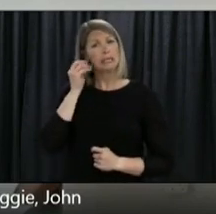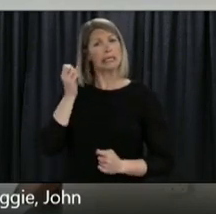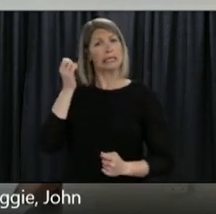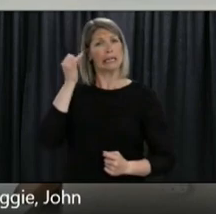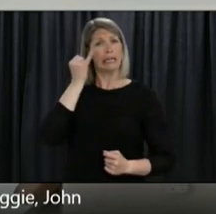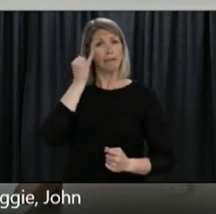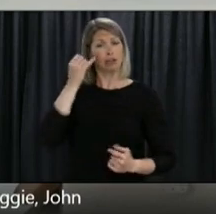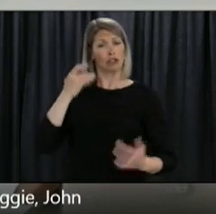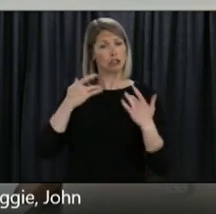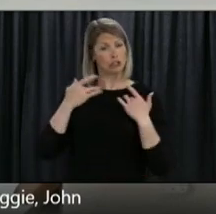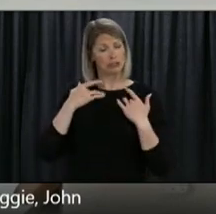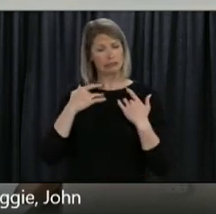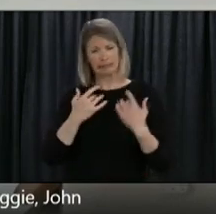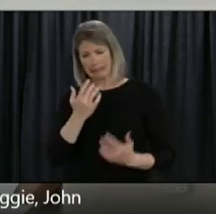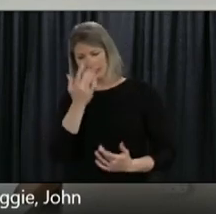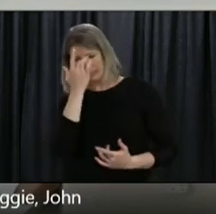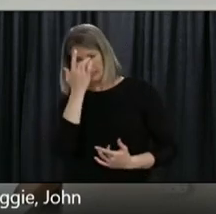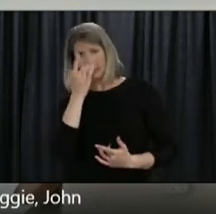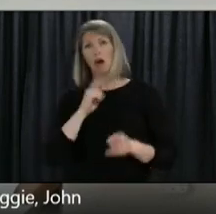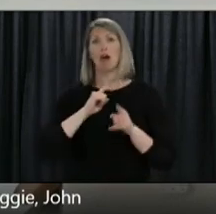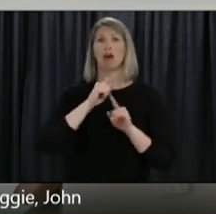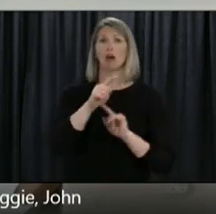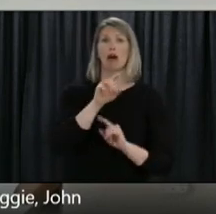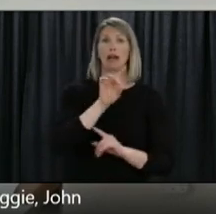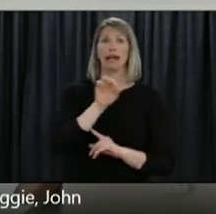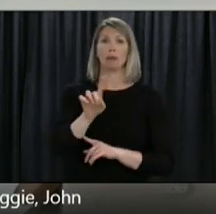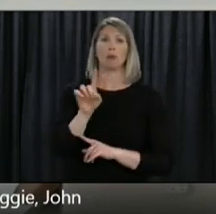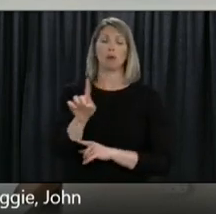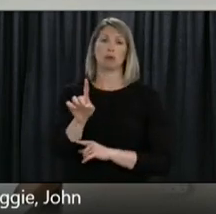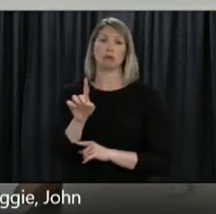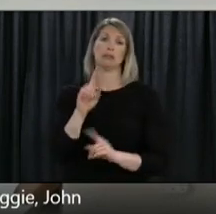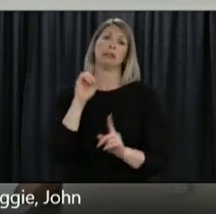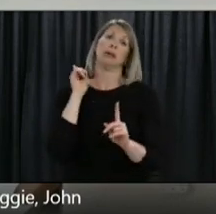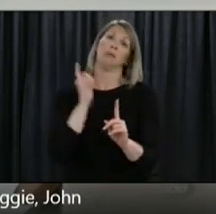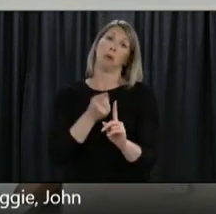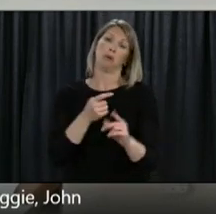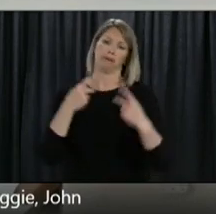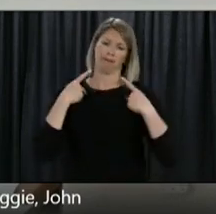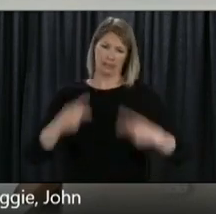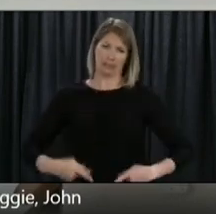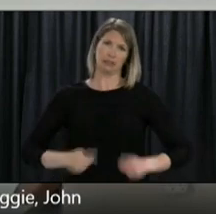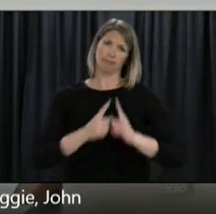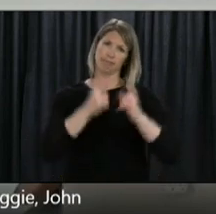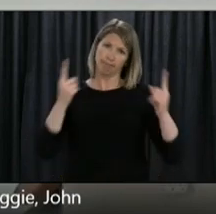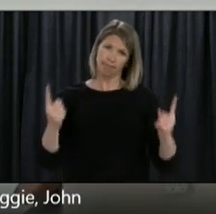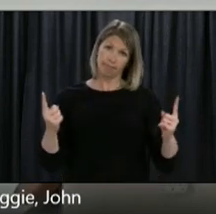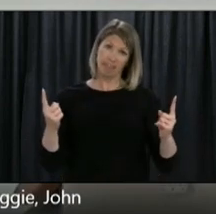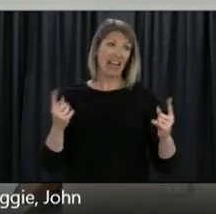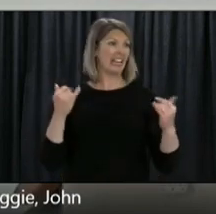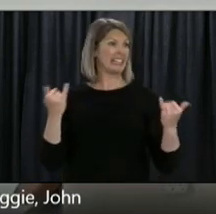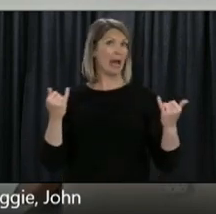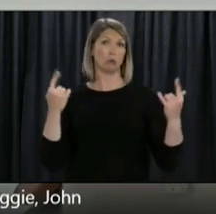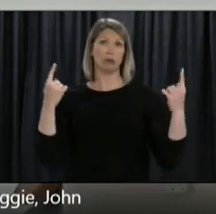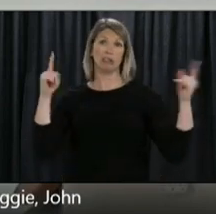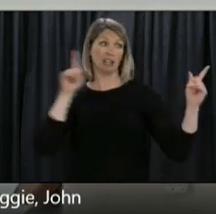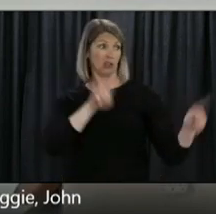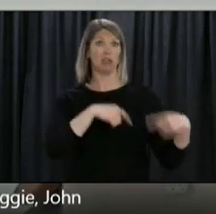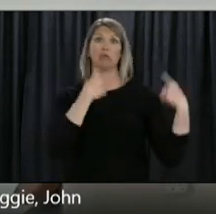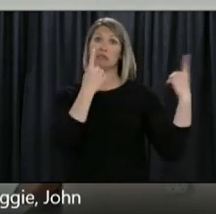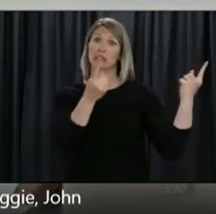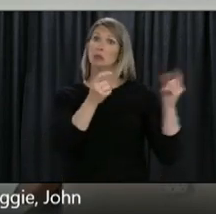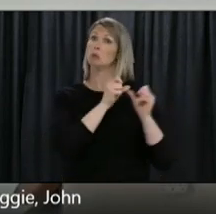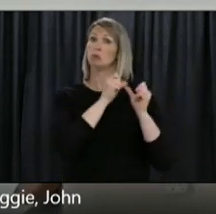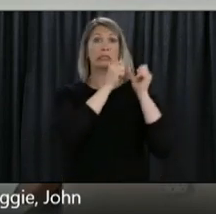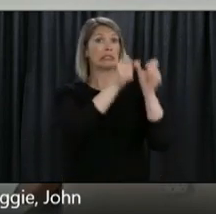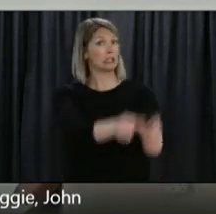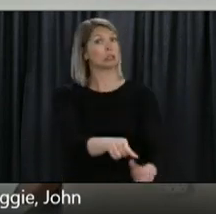811. Our isolation from each other physically has worked well for us as a province and we need